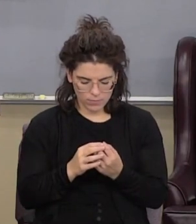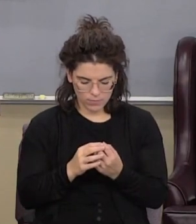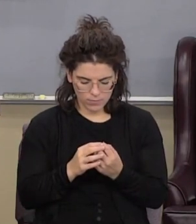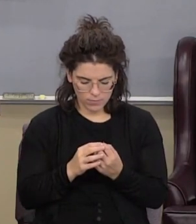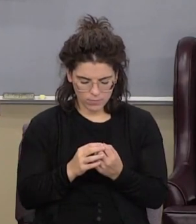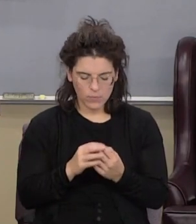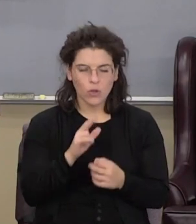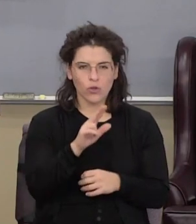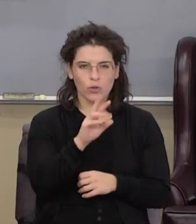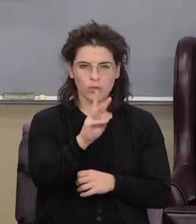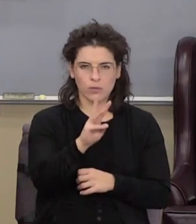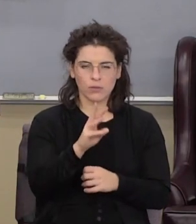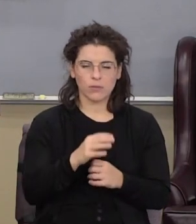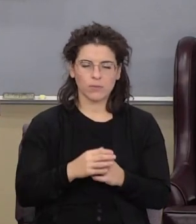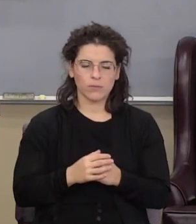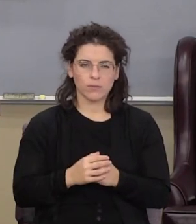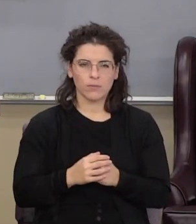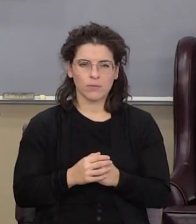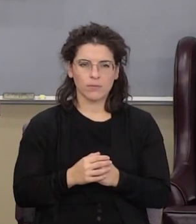thirty six I'm sorry